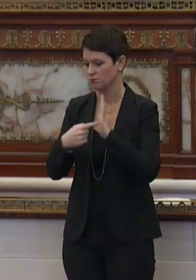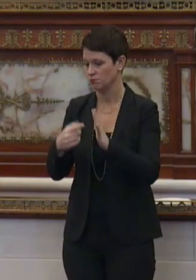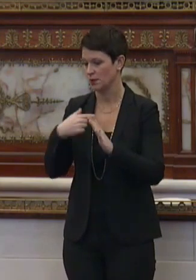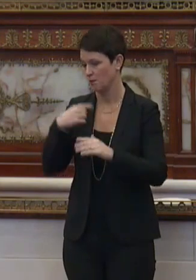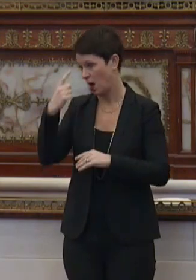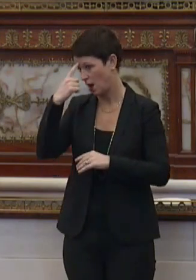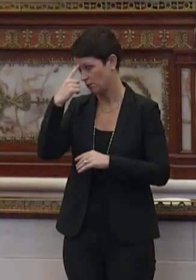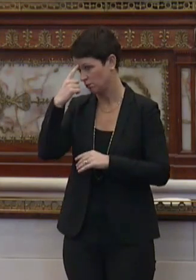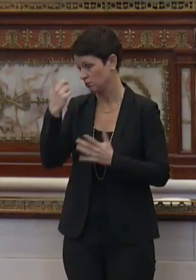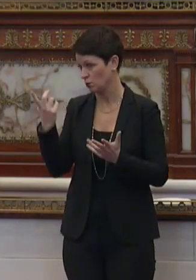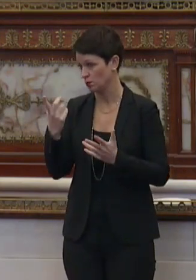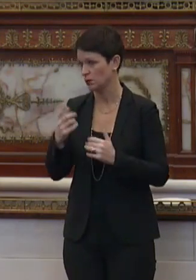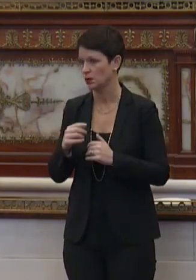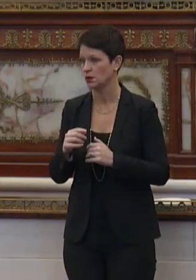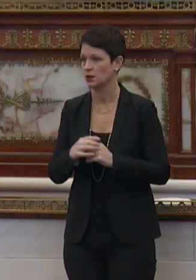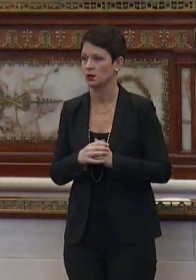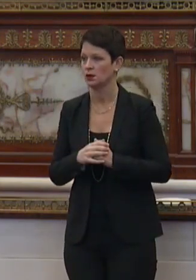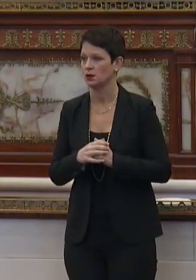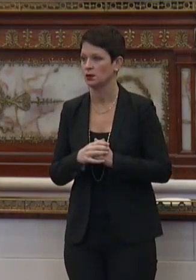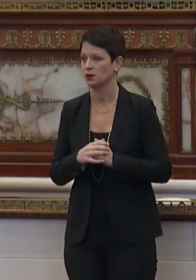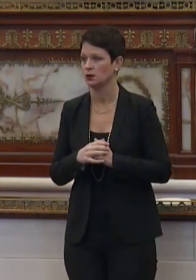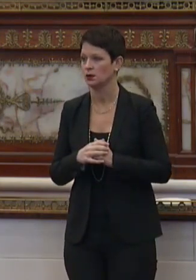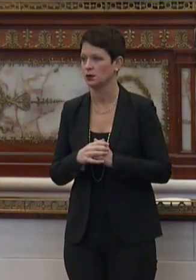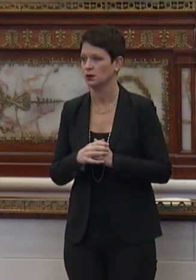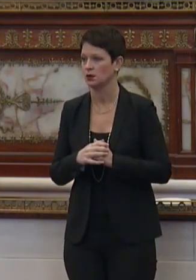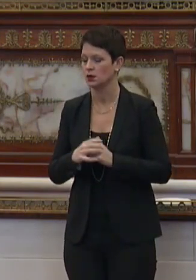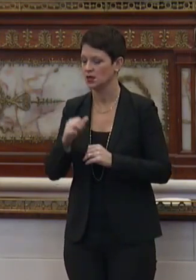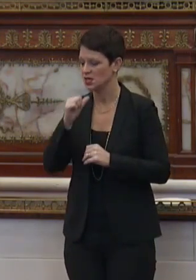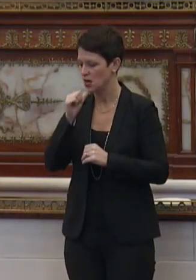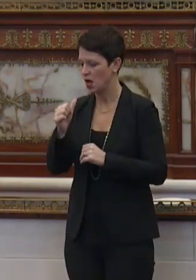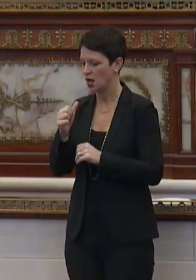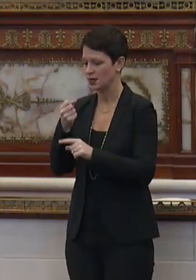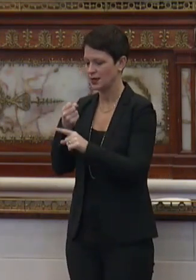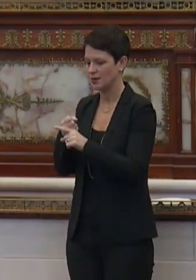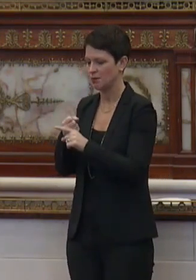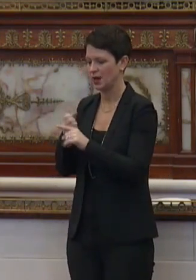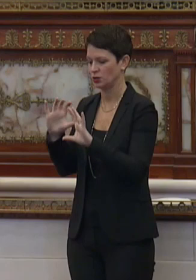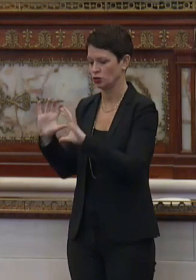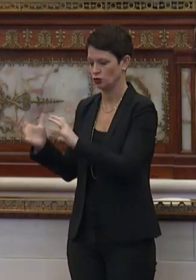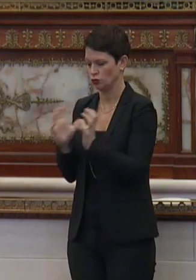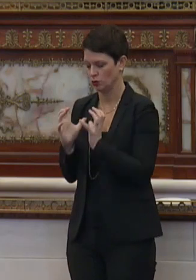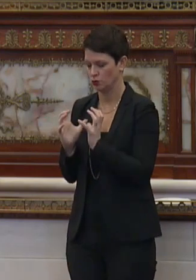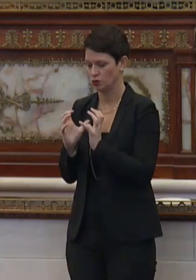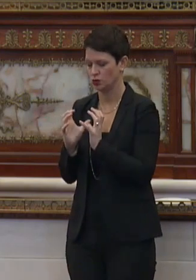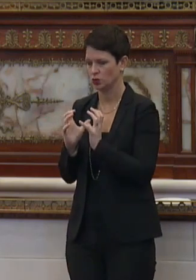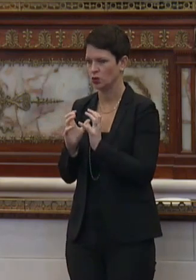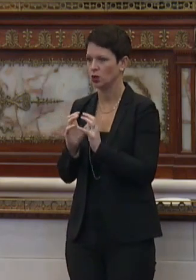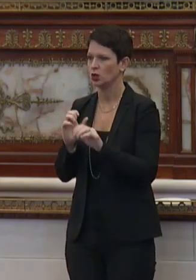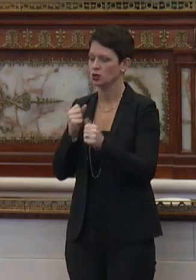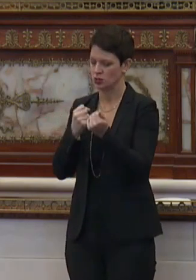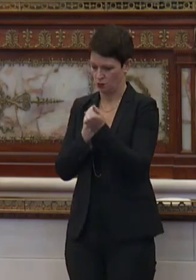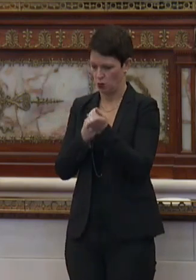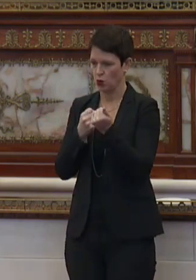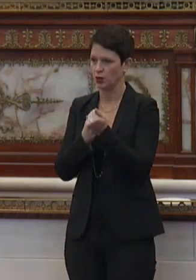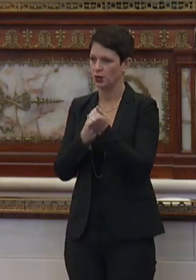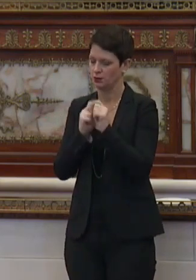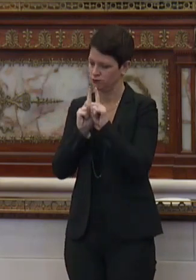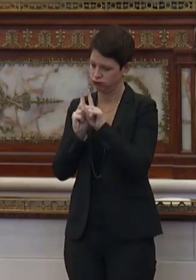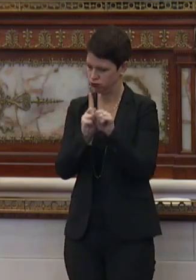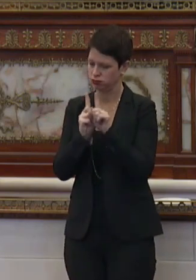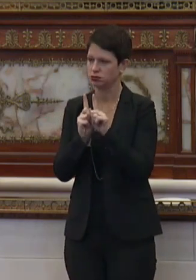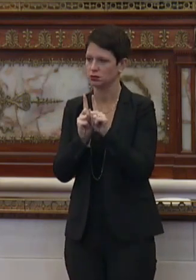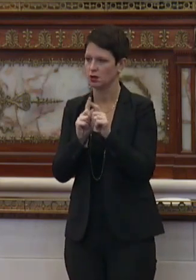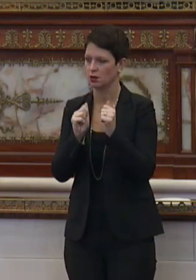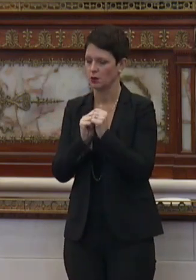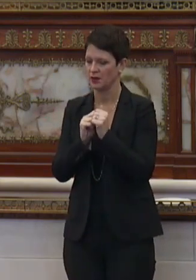that non-impacted ethnic groups stood shoulder to shoulder with their